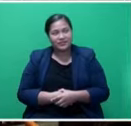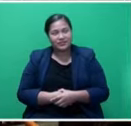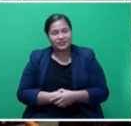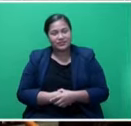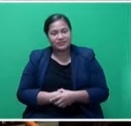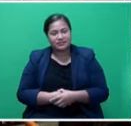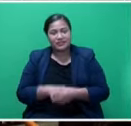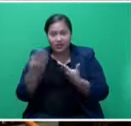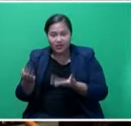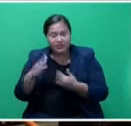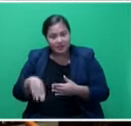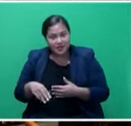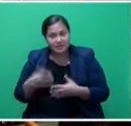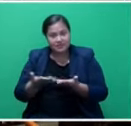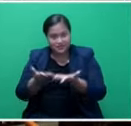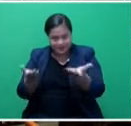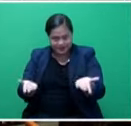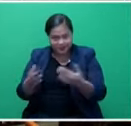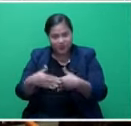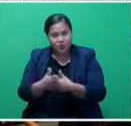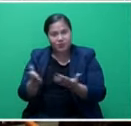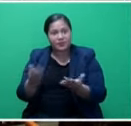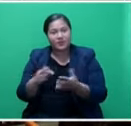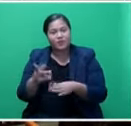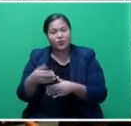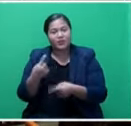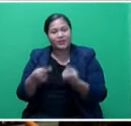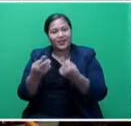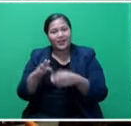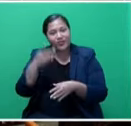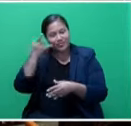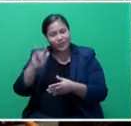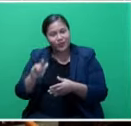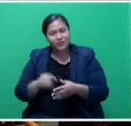Honourable members, the floor is now open for debate on the motion.